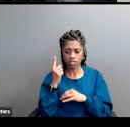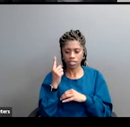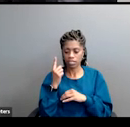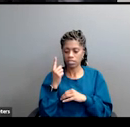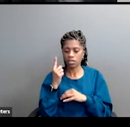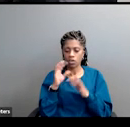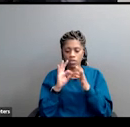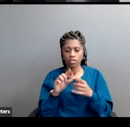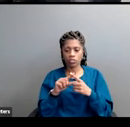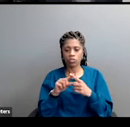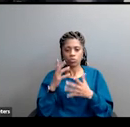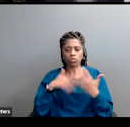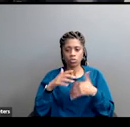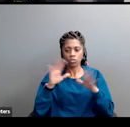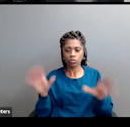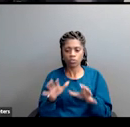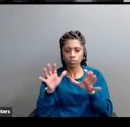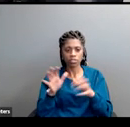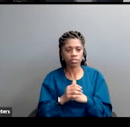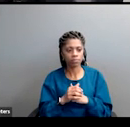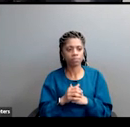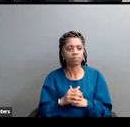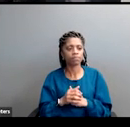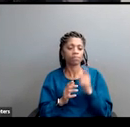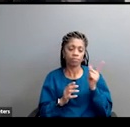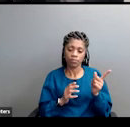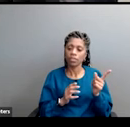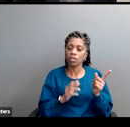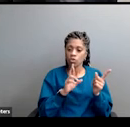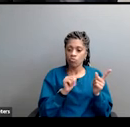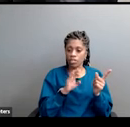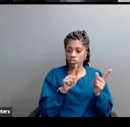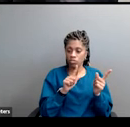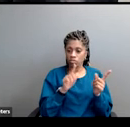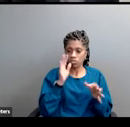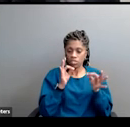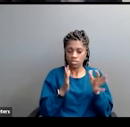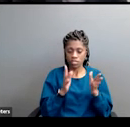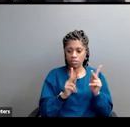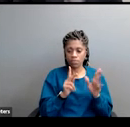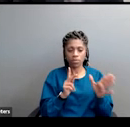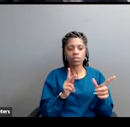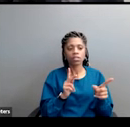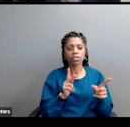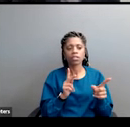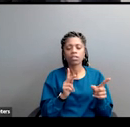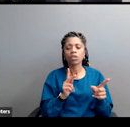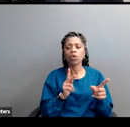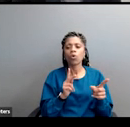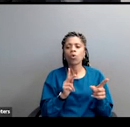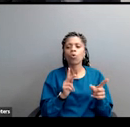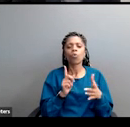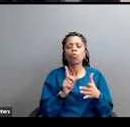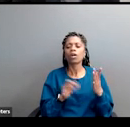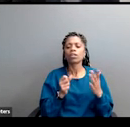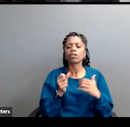movement building. Start over here with the racial justice folks. What caused, for example, mass